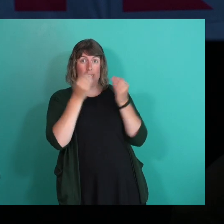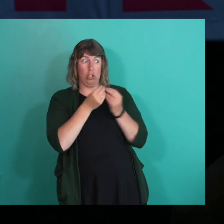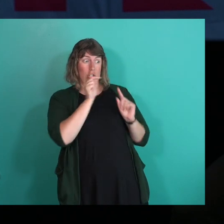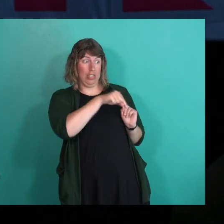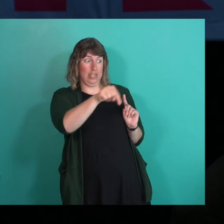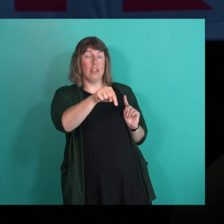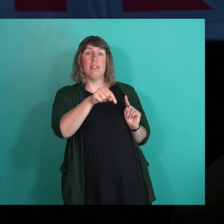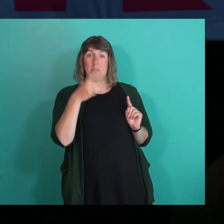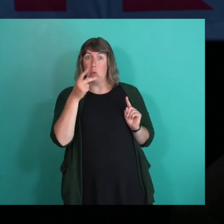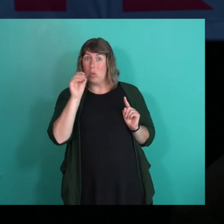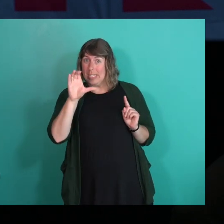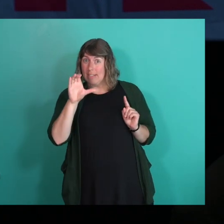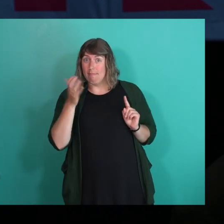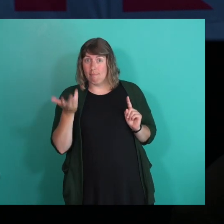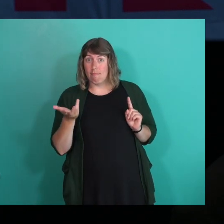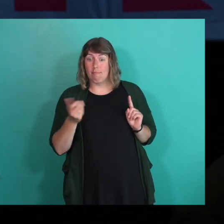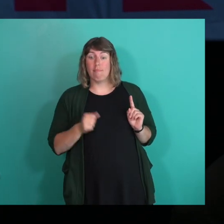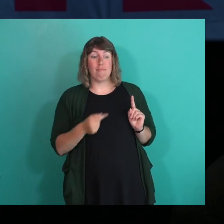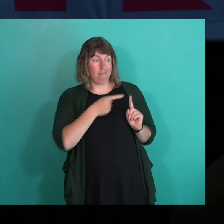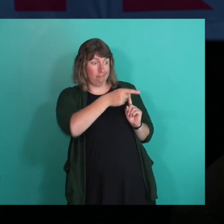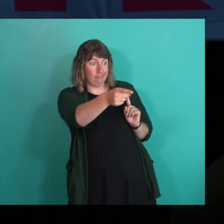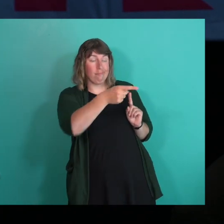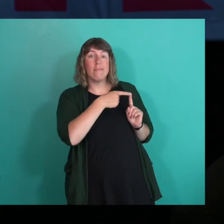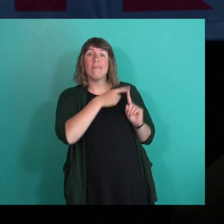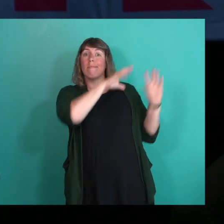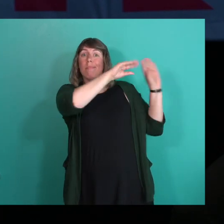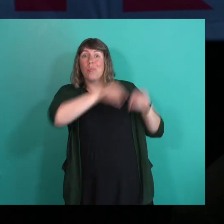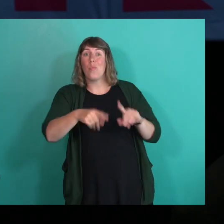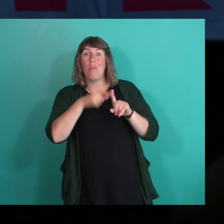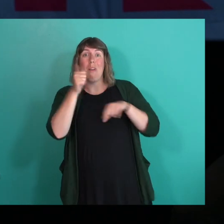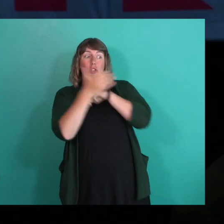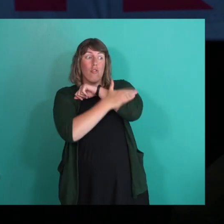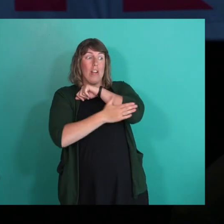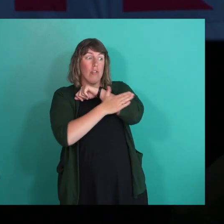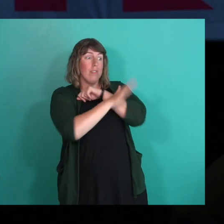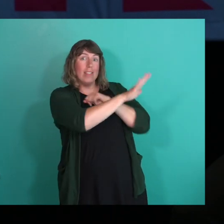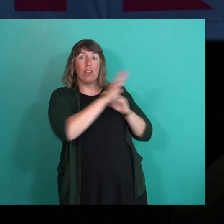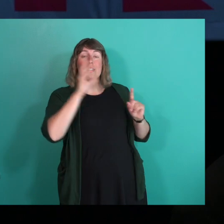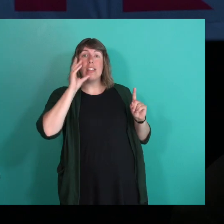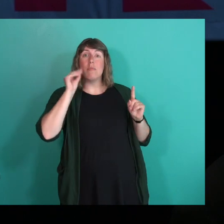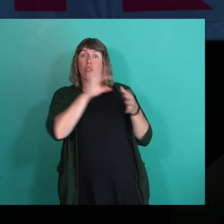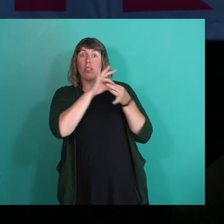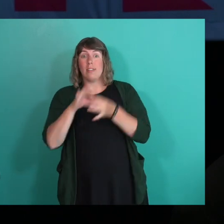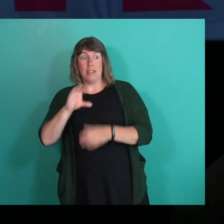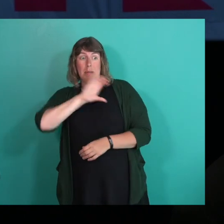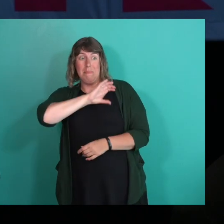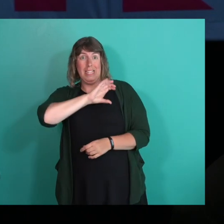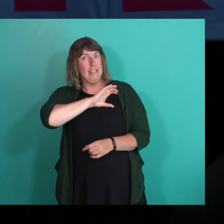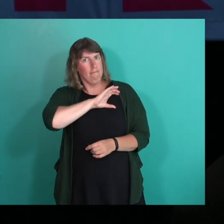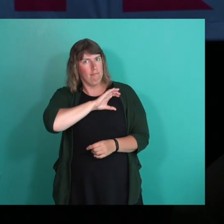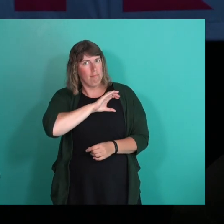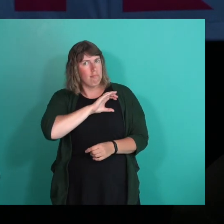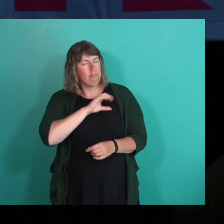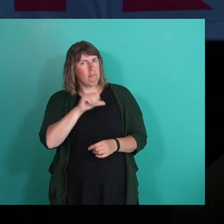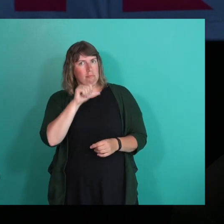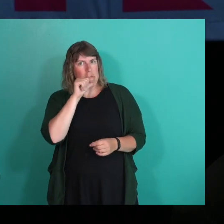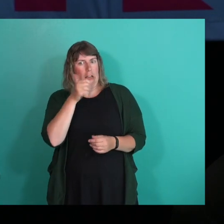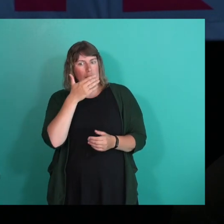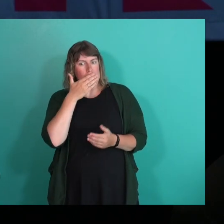are people of color. And they have come from countries where their experience of police is nowhere